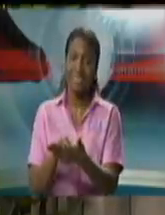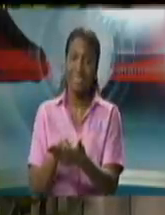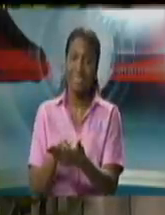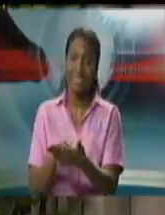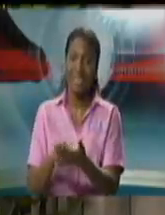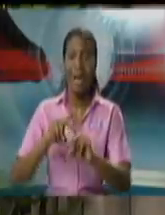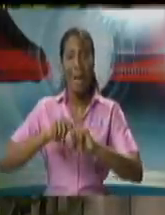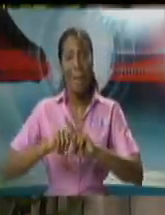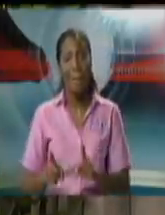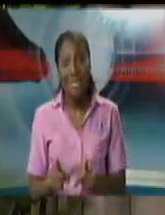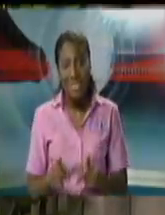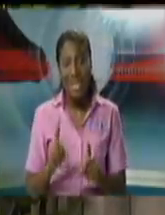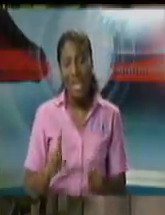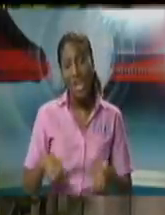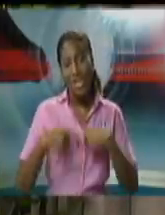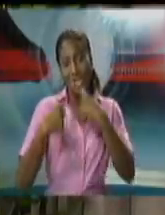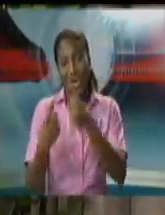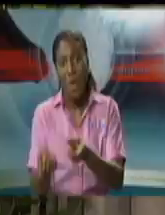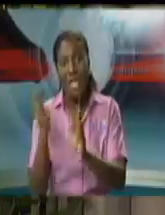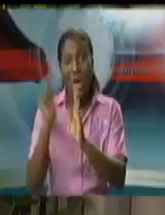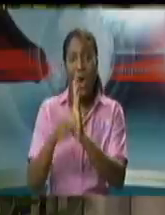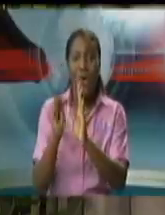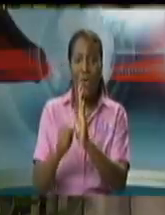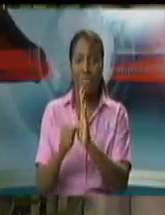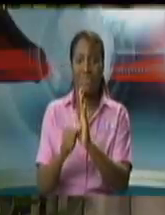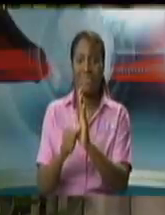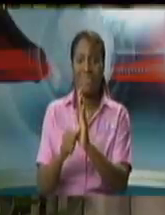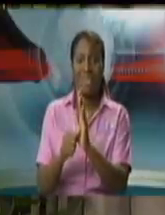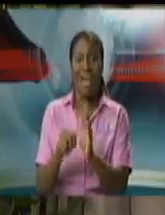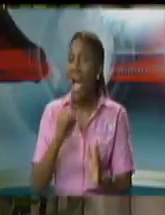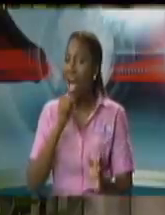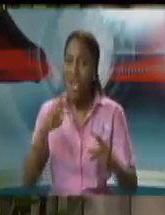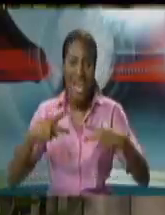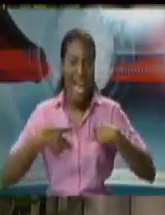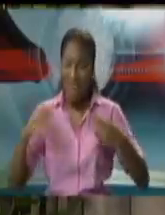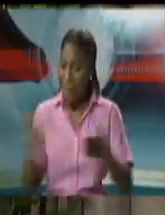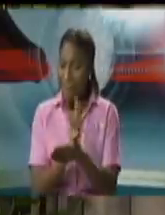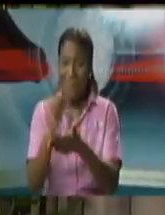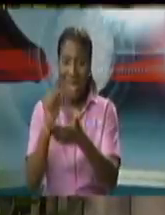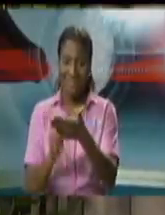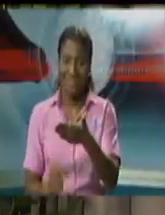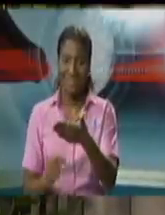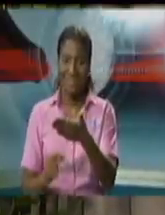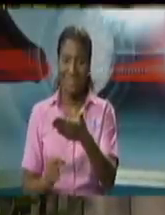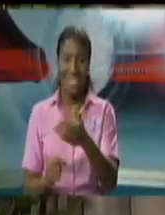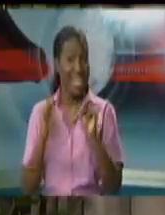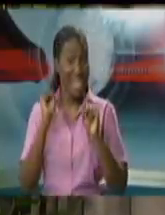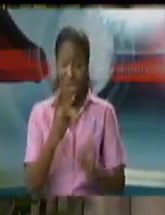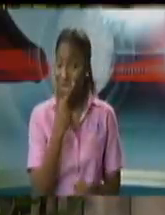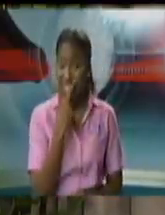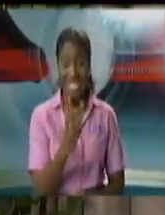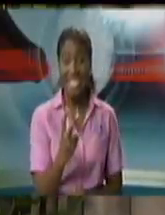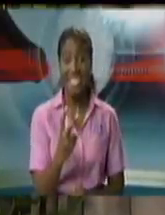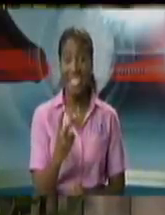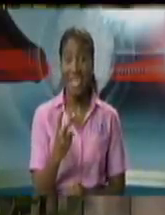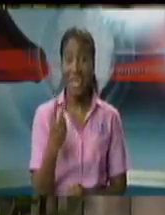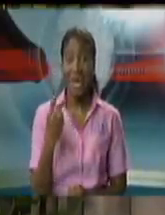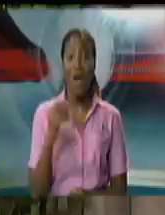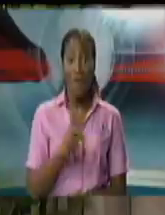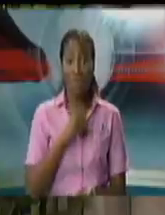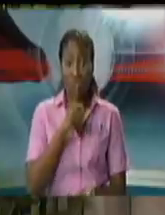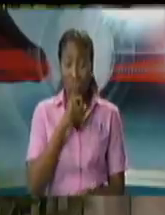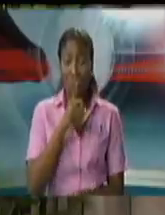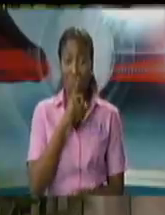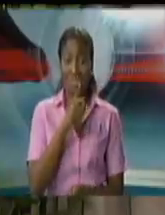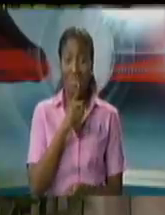ill-advised that they had gone to court because even by their own admission made on the radio made in facebook posts etc they said they were